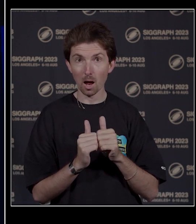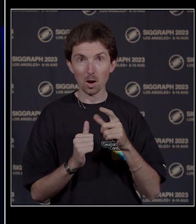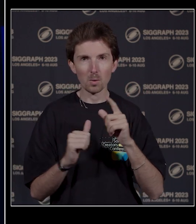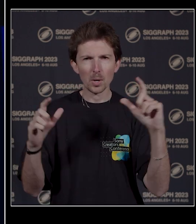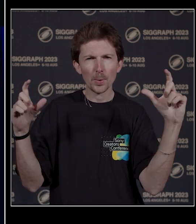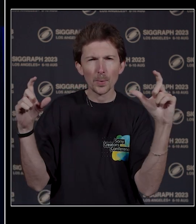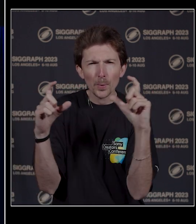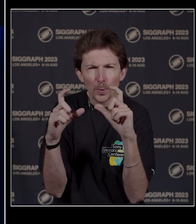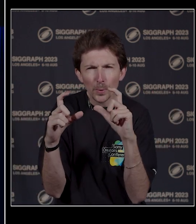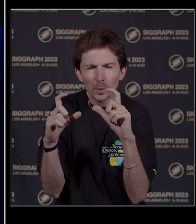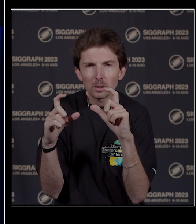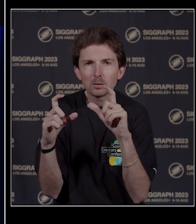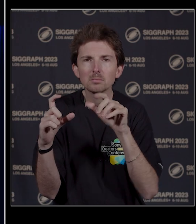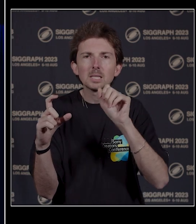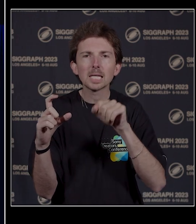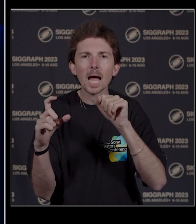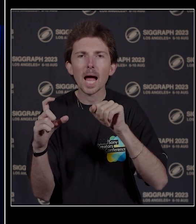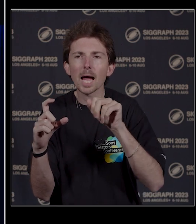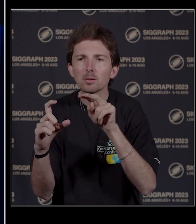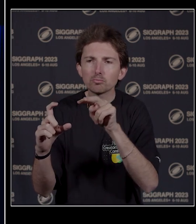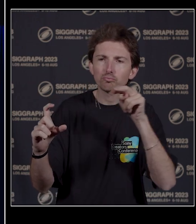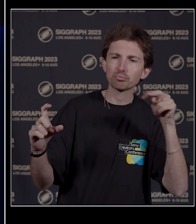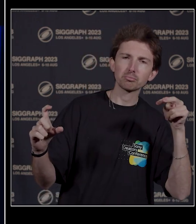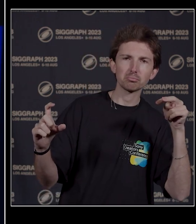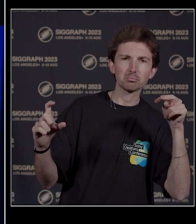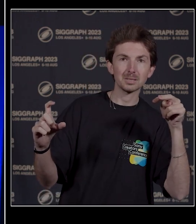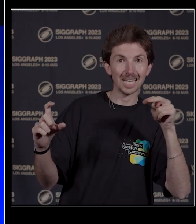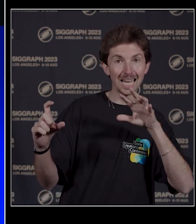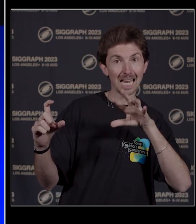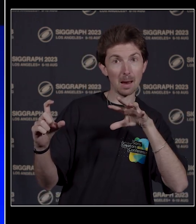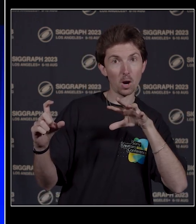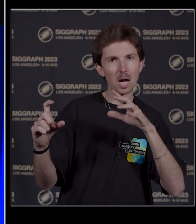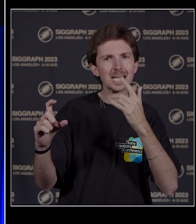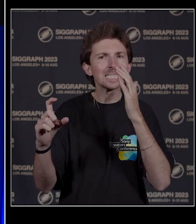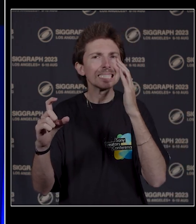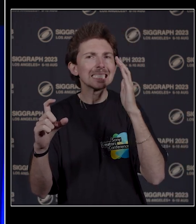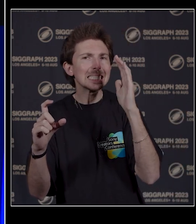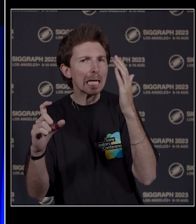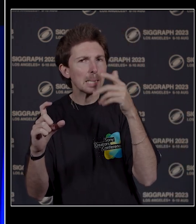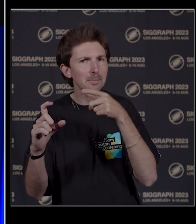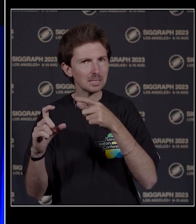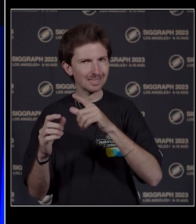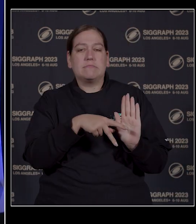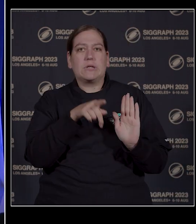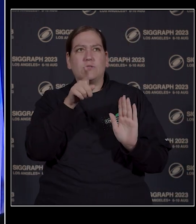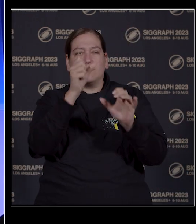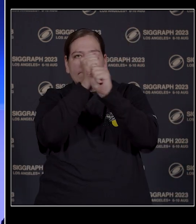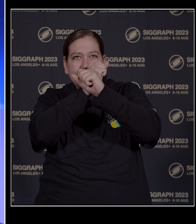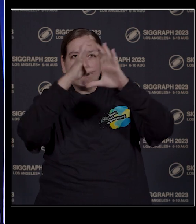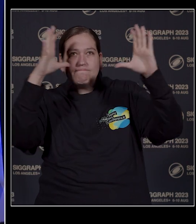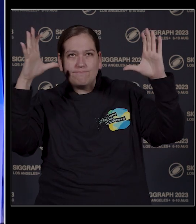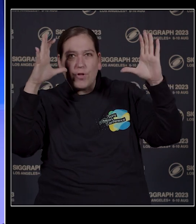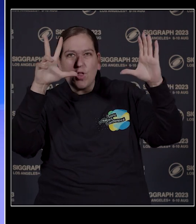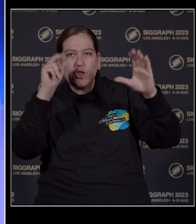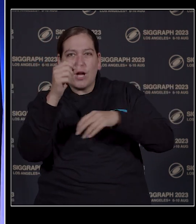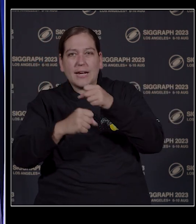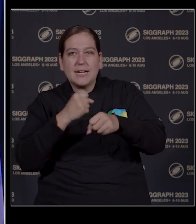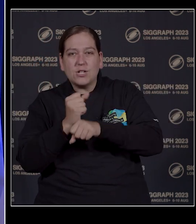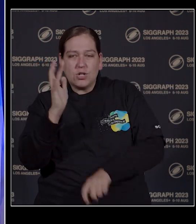the operator could be standing to the outside and the camera would still appear as if it was in the middle of the action. 30 years ago,